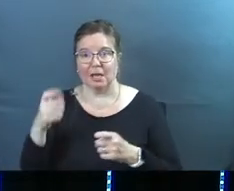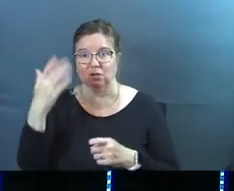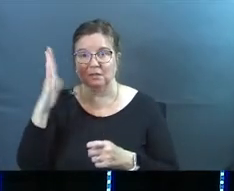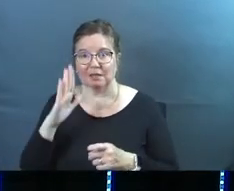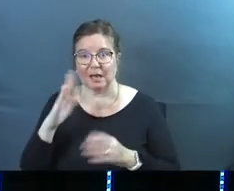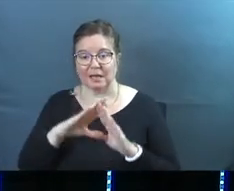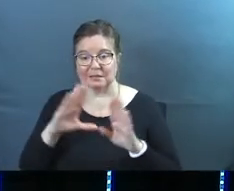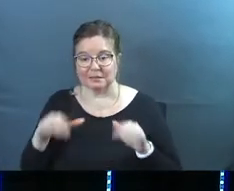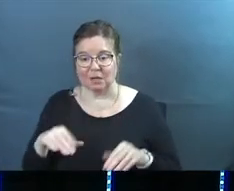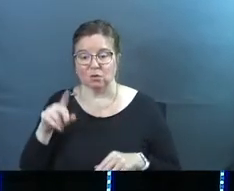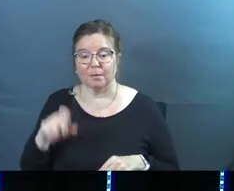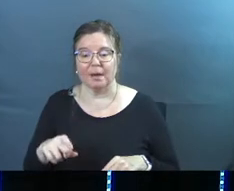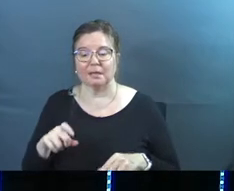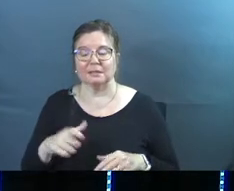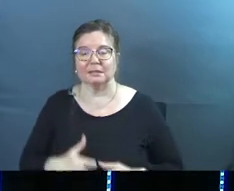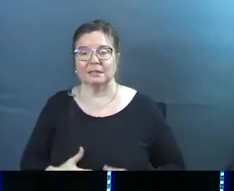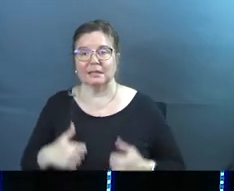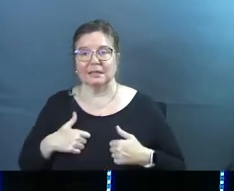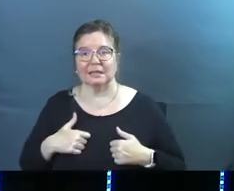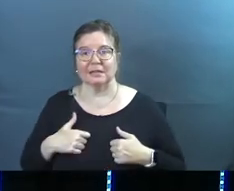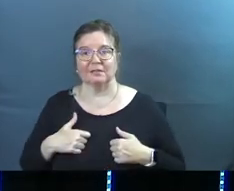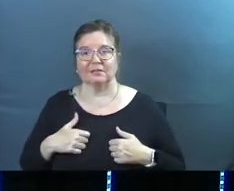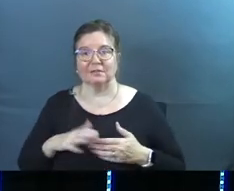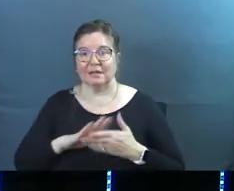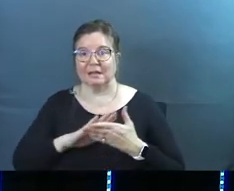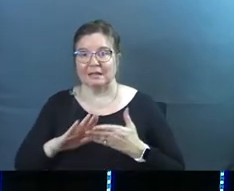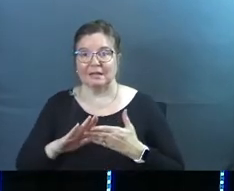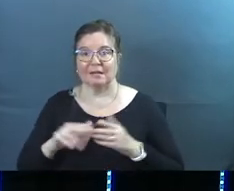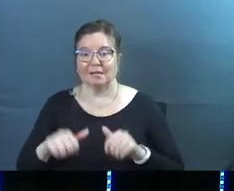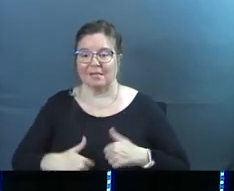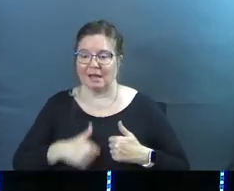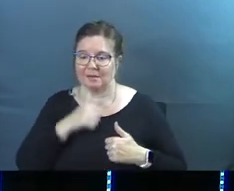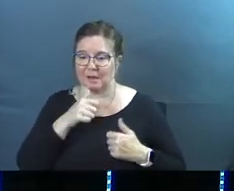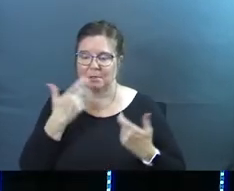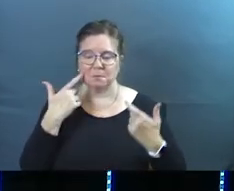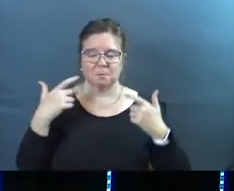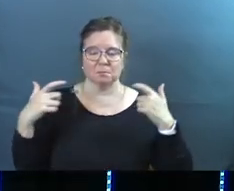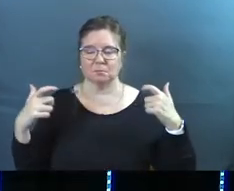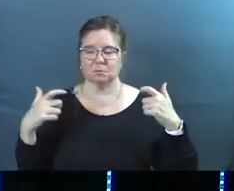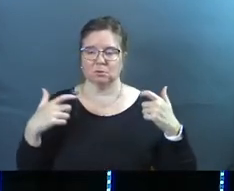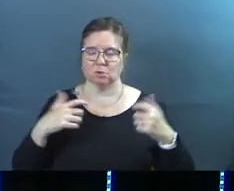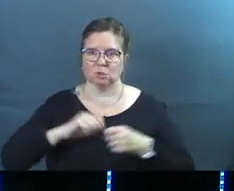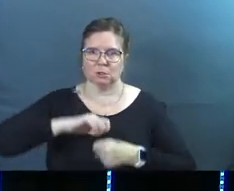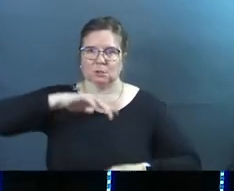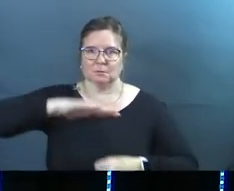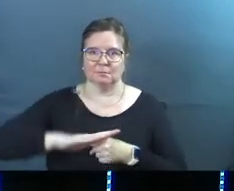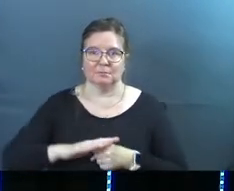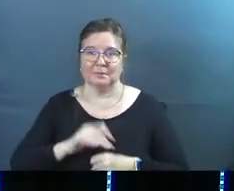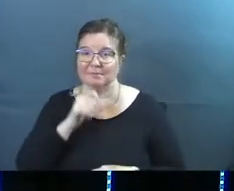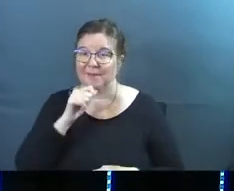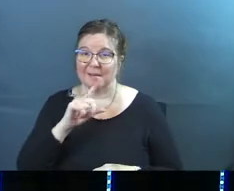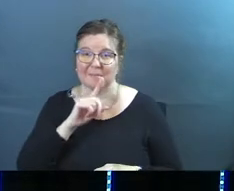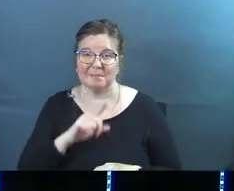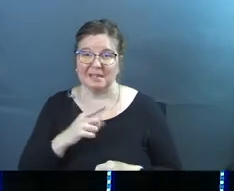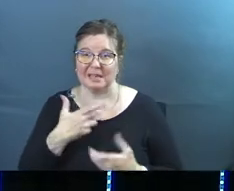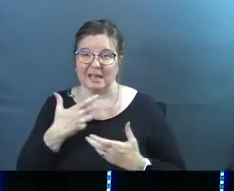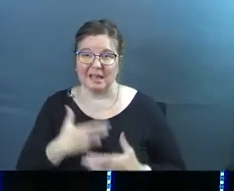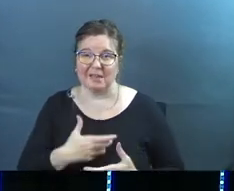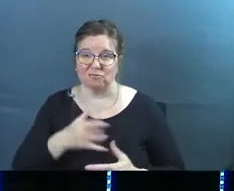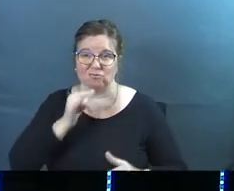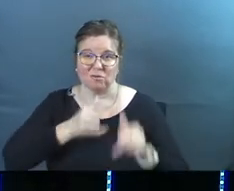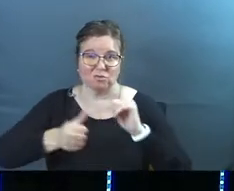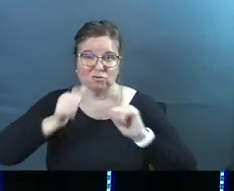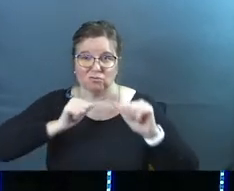God's household, so he must live a blameless life. He must not be arrogant or quick-tempered. He must not be a heavy drinker, violent, or